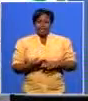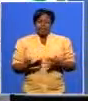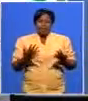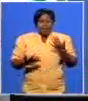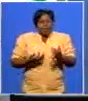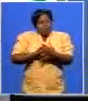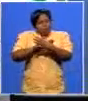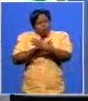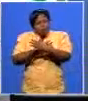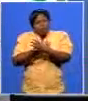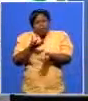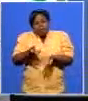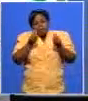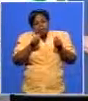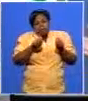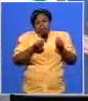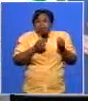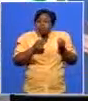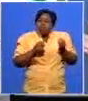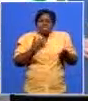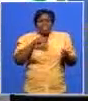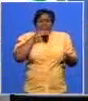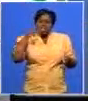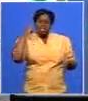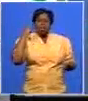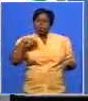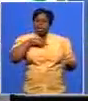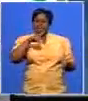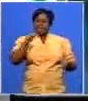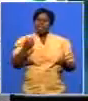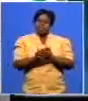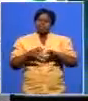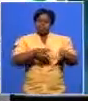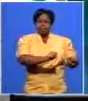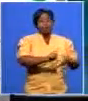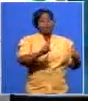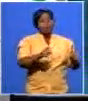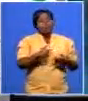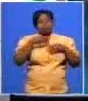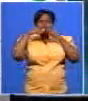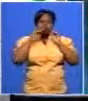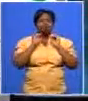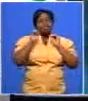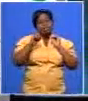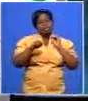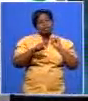a small percentage of their vote we would have done it so i suppose my great sadness is that um